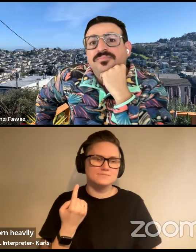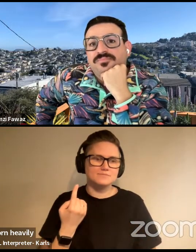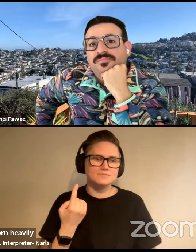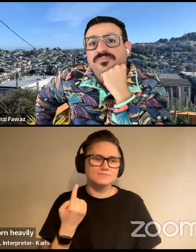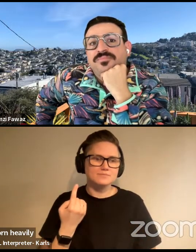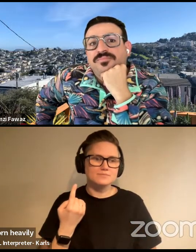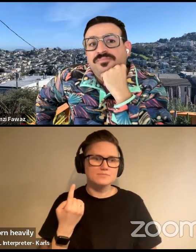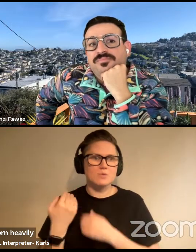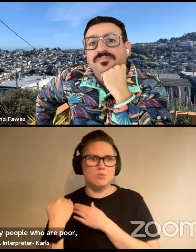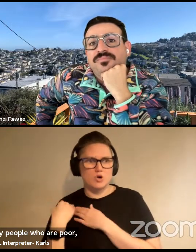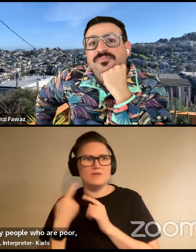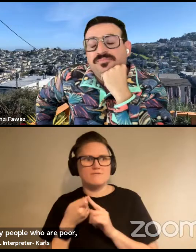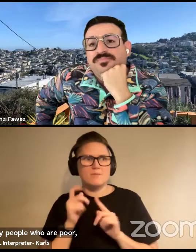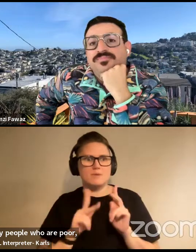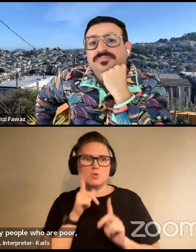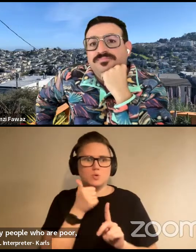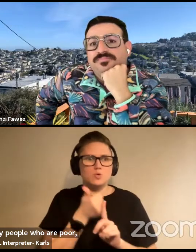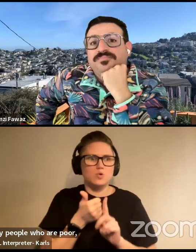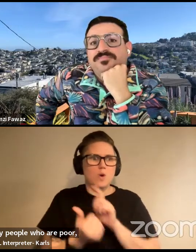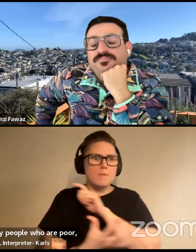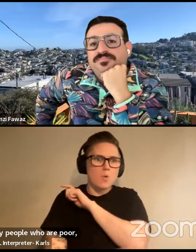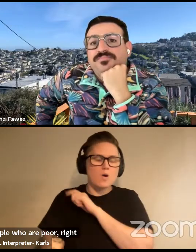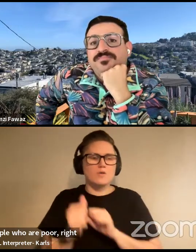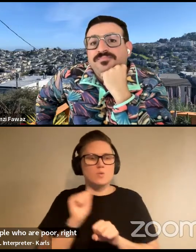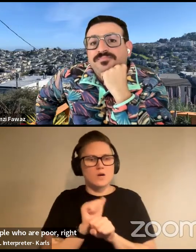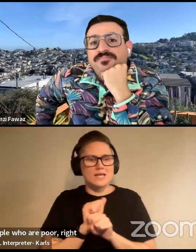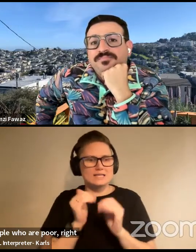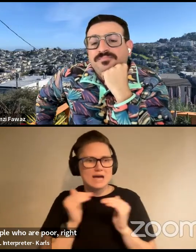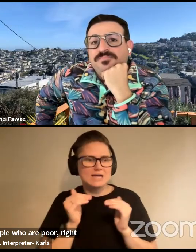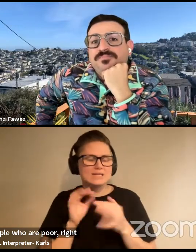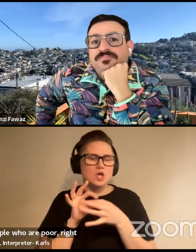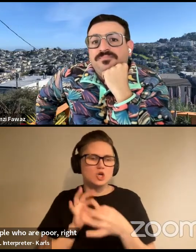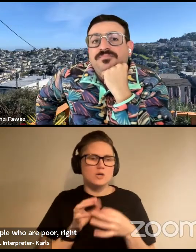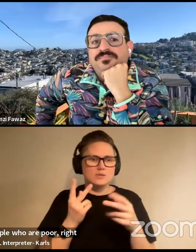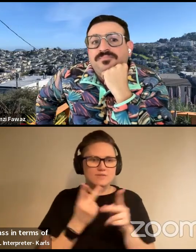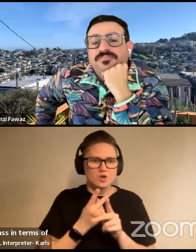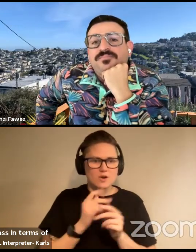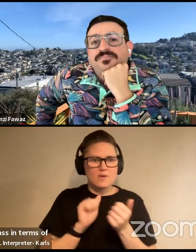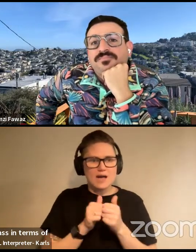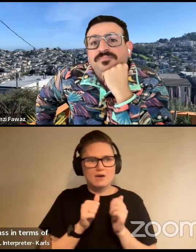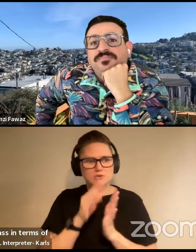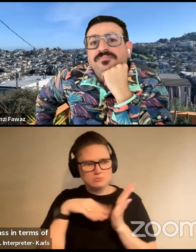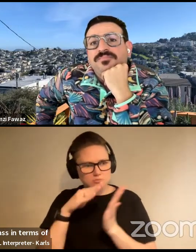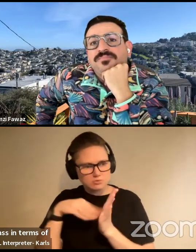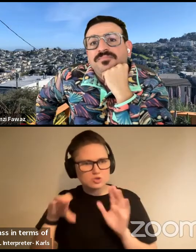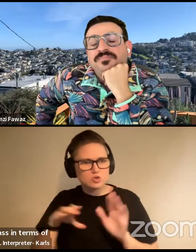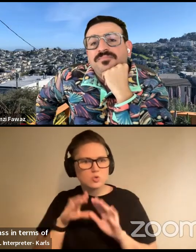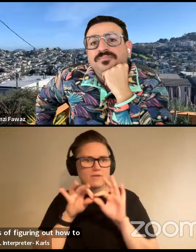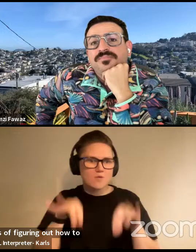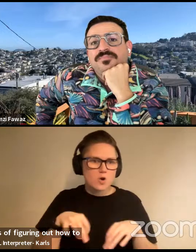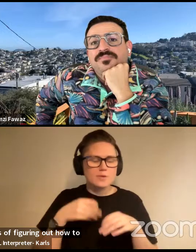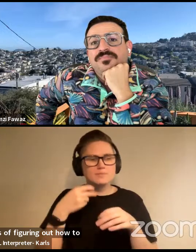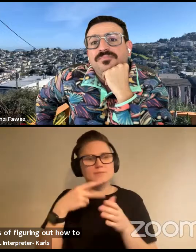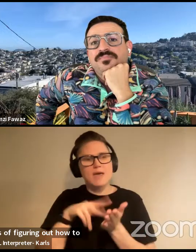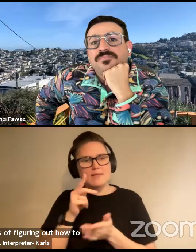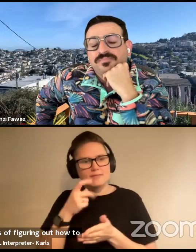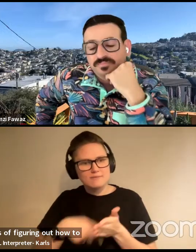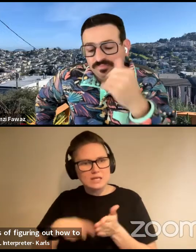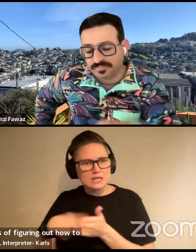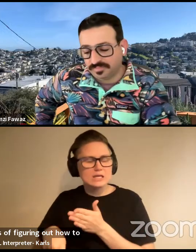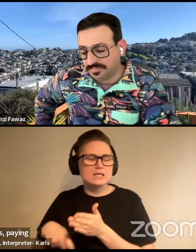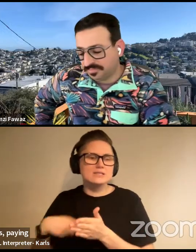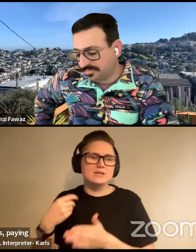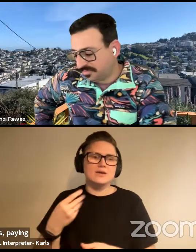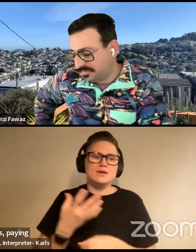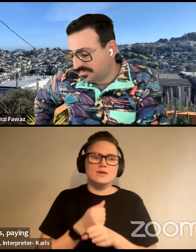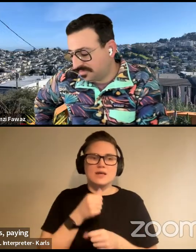who are poor, right? And by the working class in terms of figuring out how to do all the forms, paying the fees, giving doctor's letters